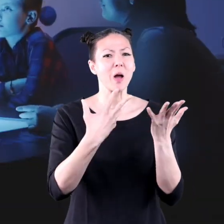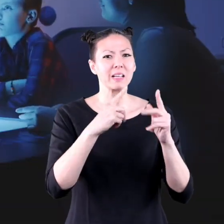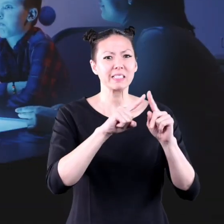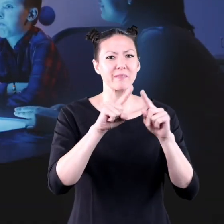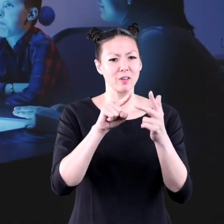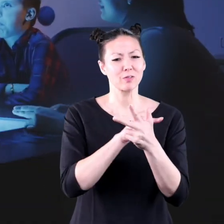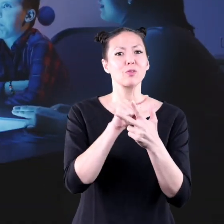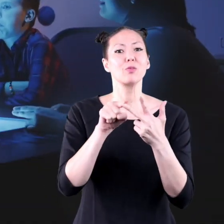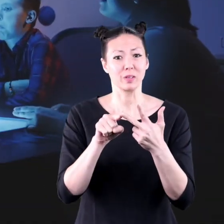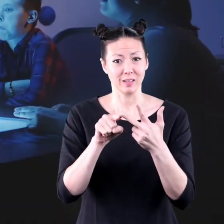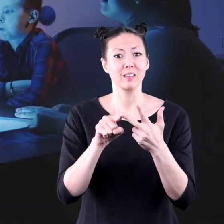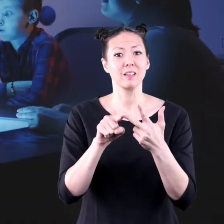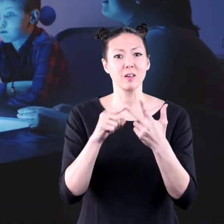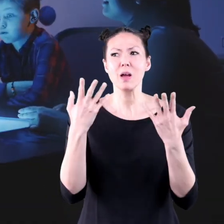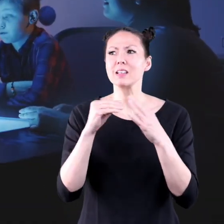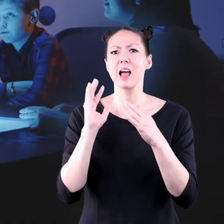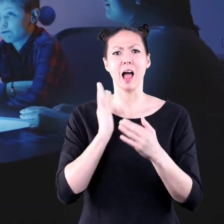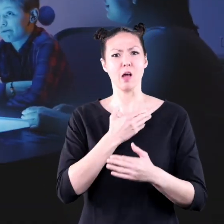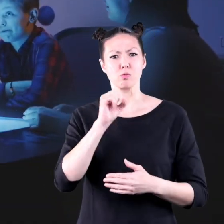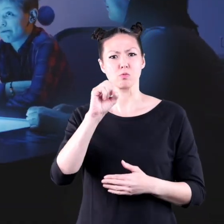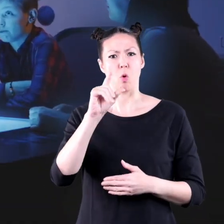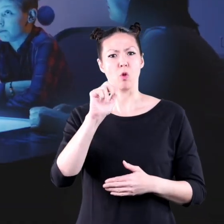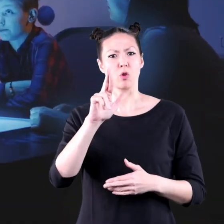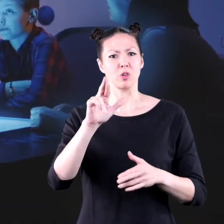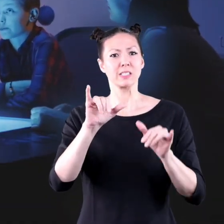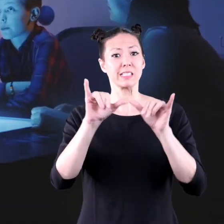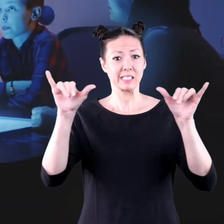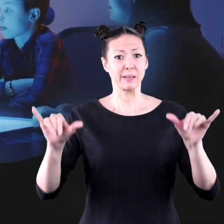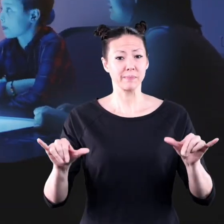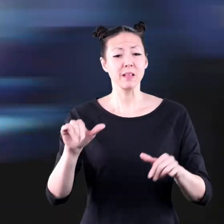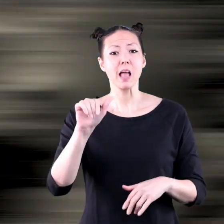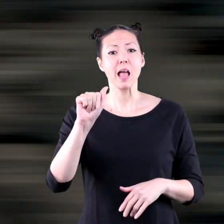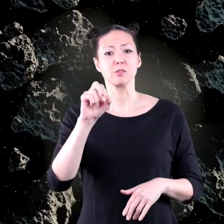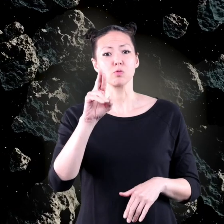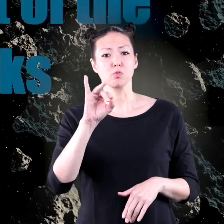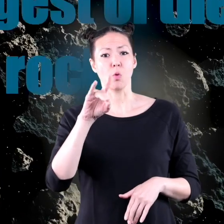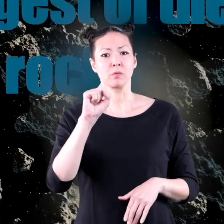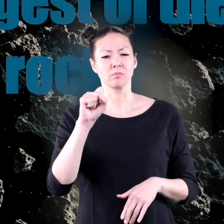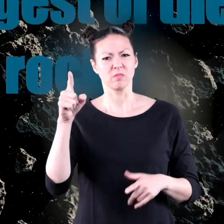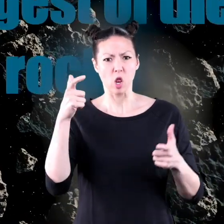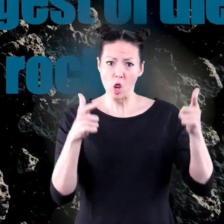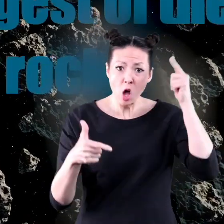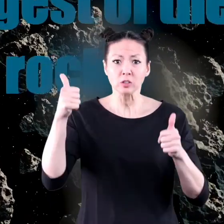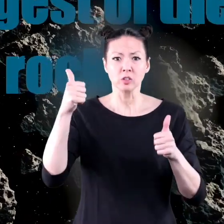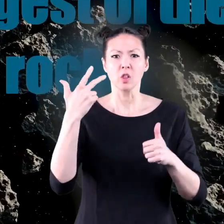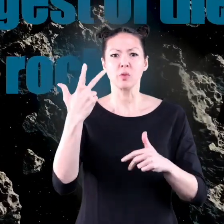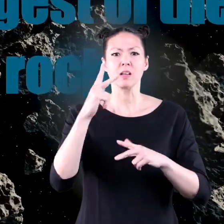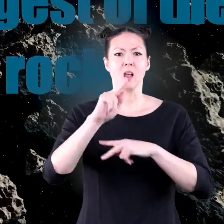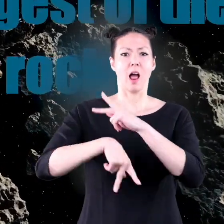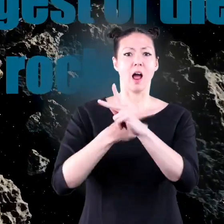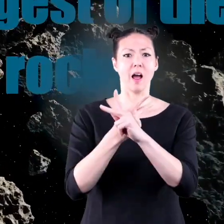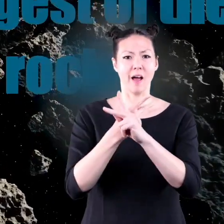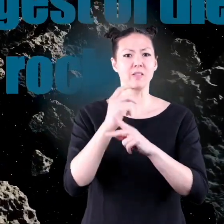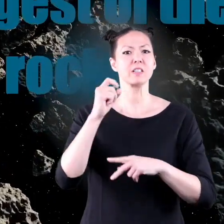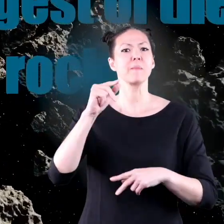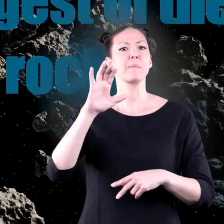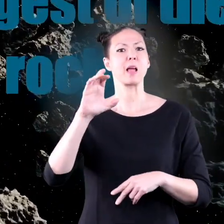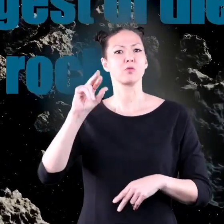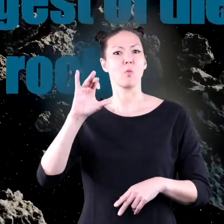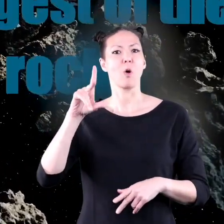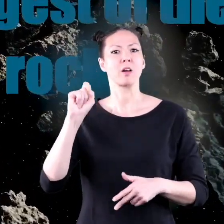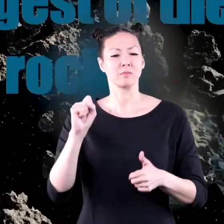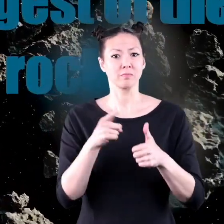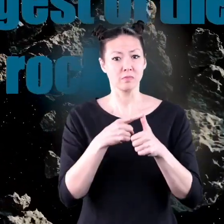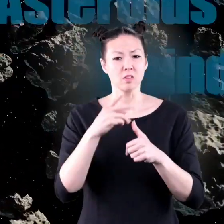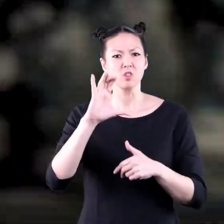find out what makes each of them different and what they do in our solar system. Asteroids are the largest of the three kinds of